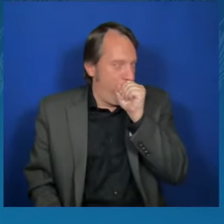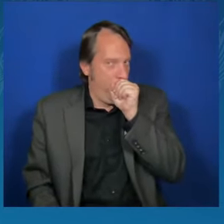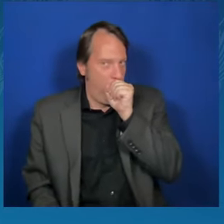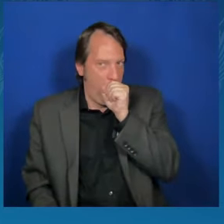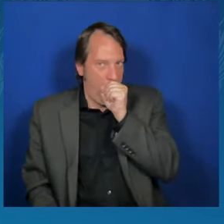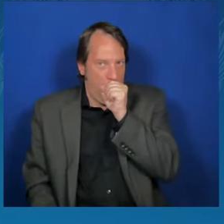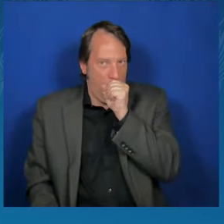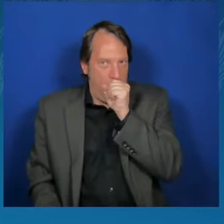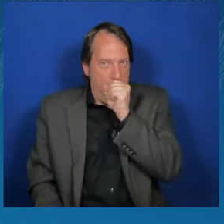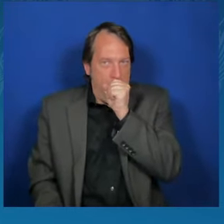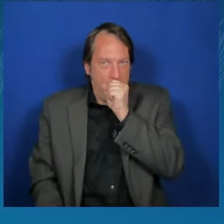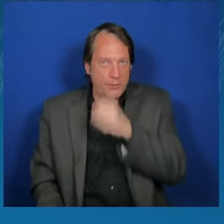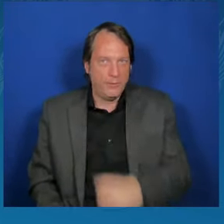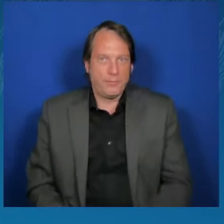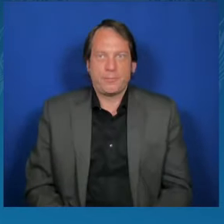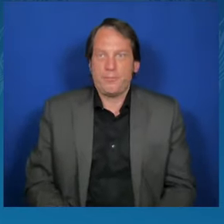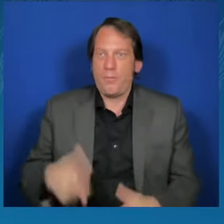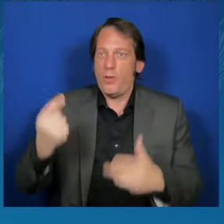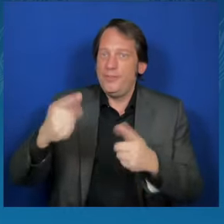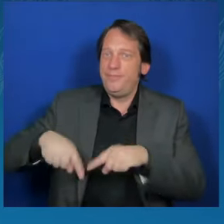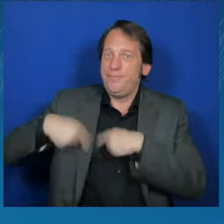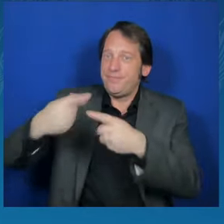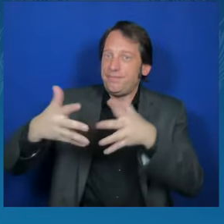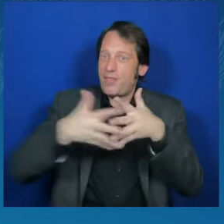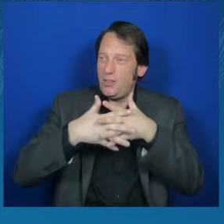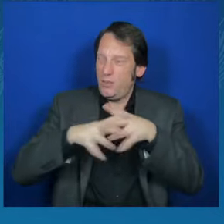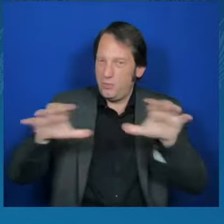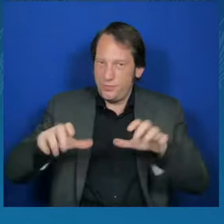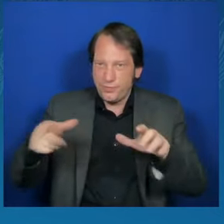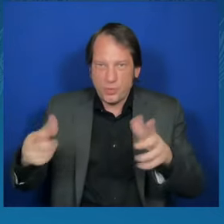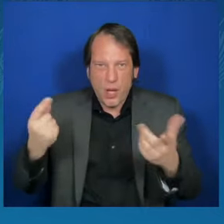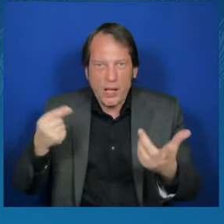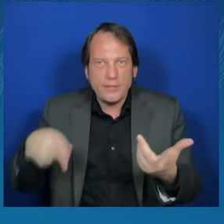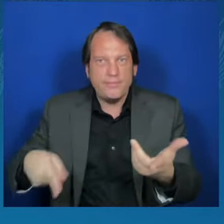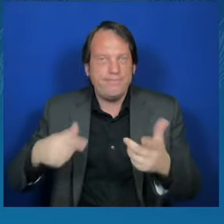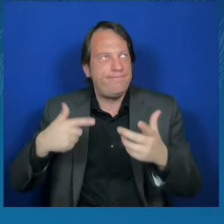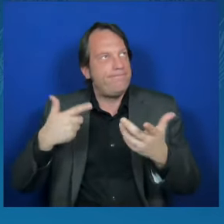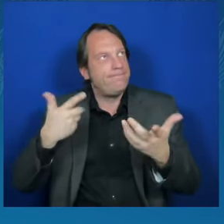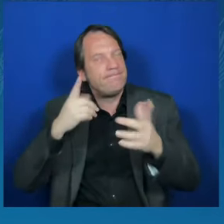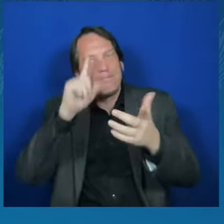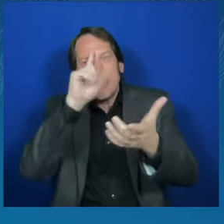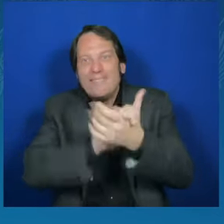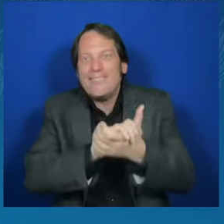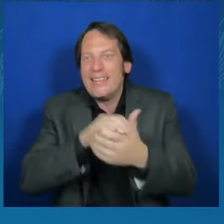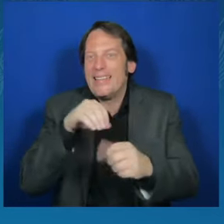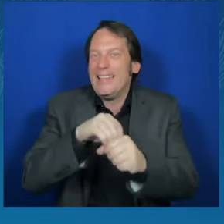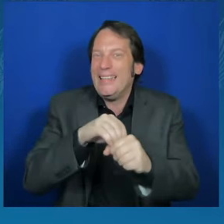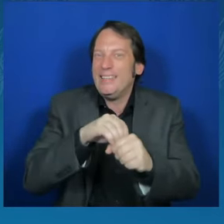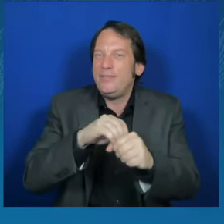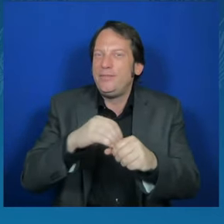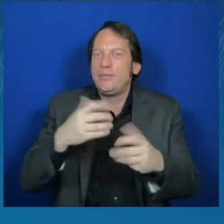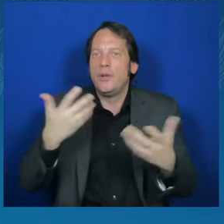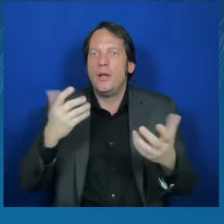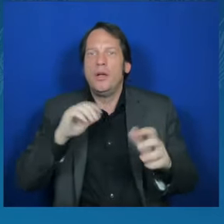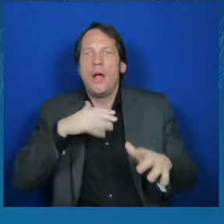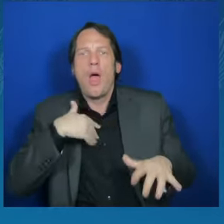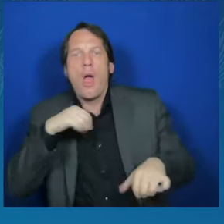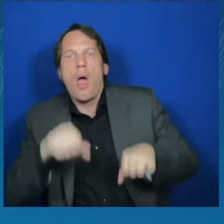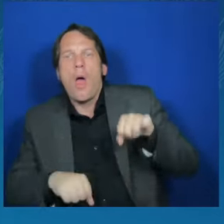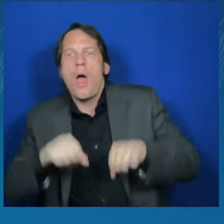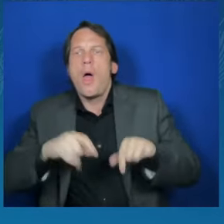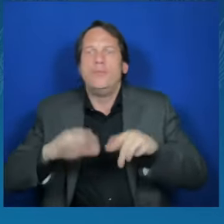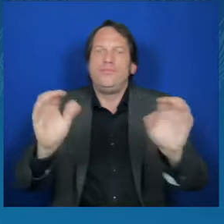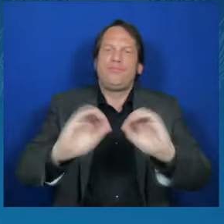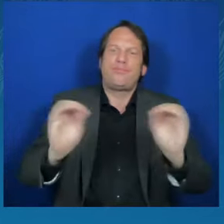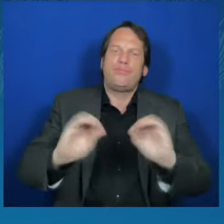stand for. And we are unwavering and that has nothing to do with an election cycle. It has to do with who we